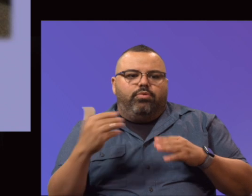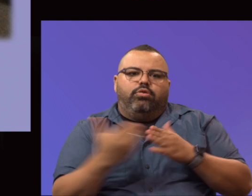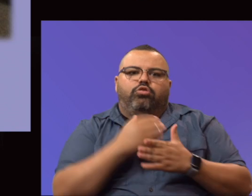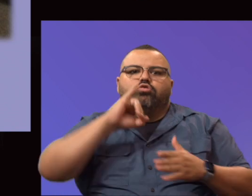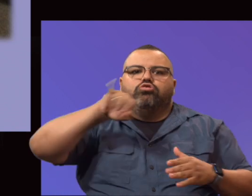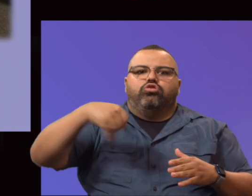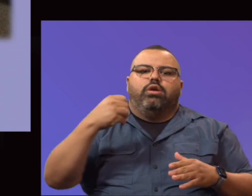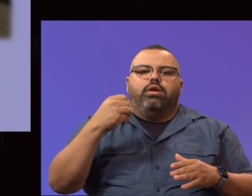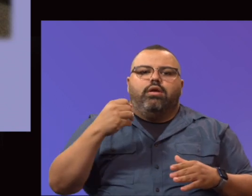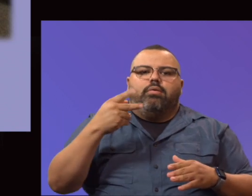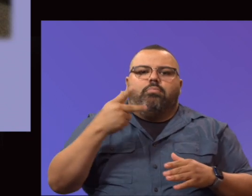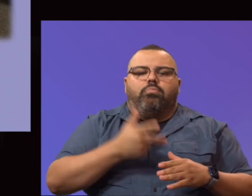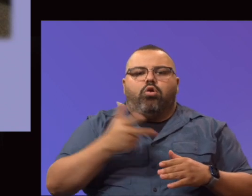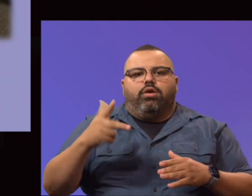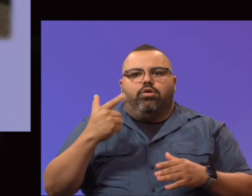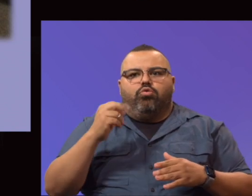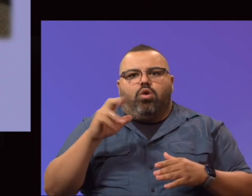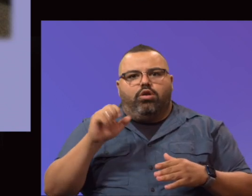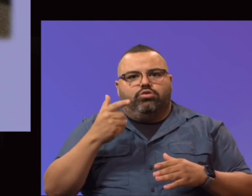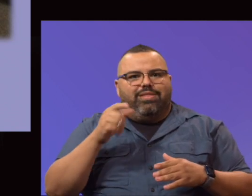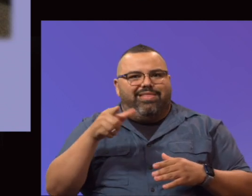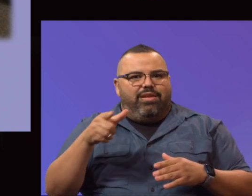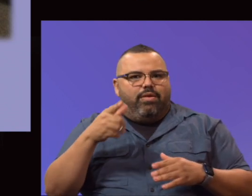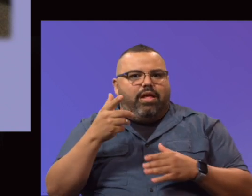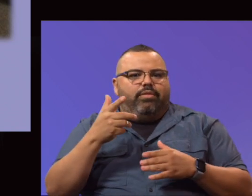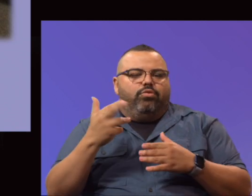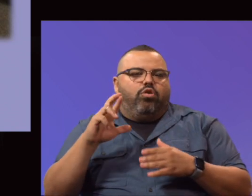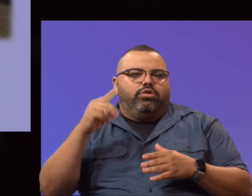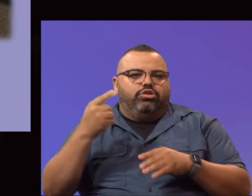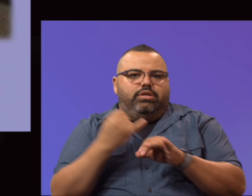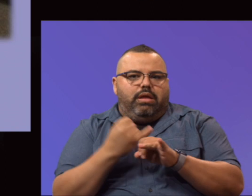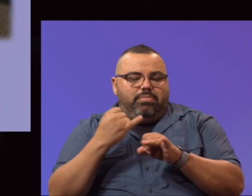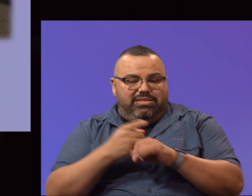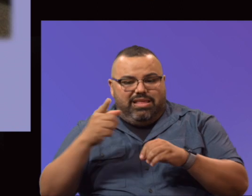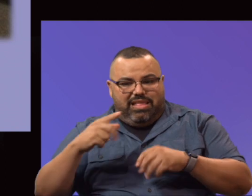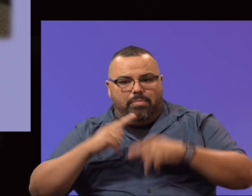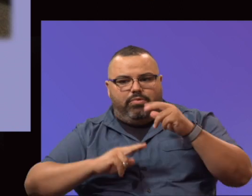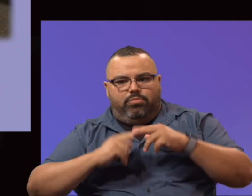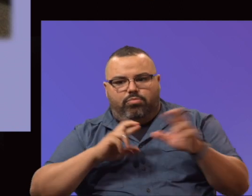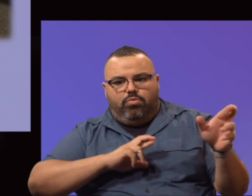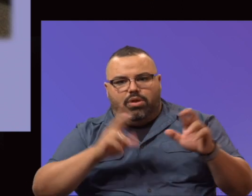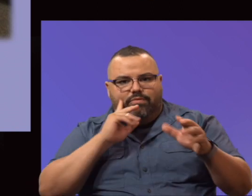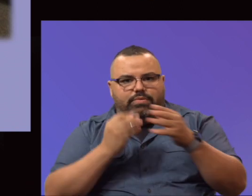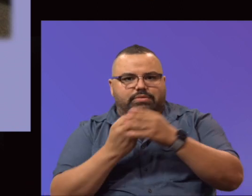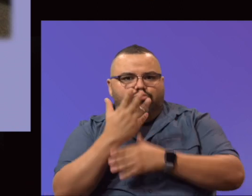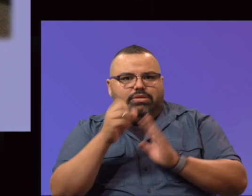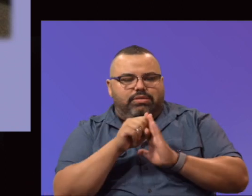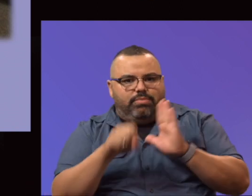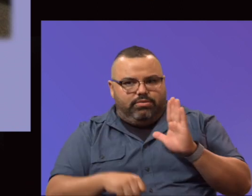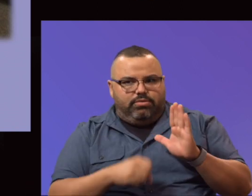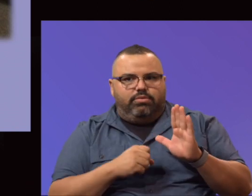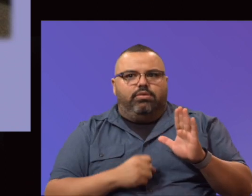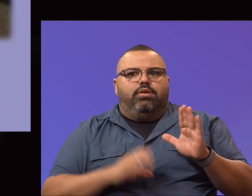Parking garage and health building at the Rio Grande campus. We anticipate that that facility will be ready for the spring term. And